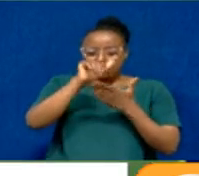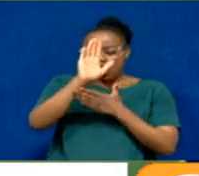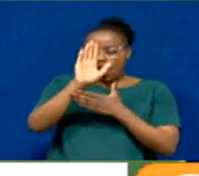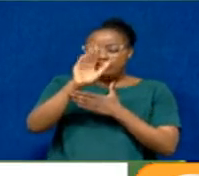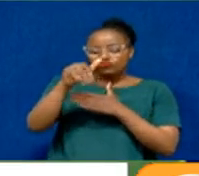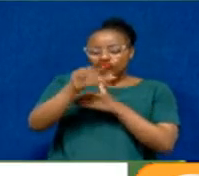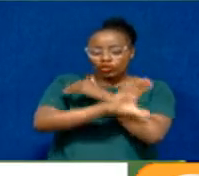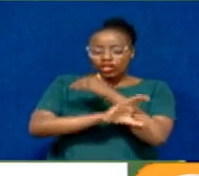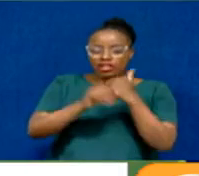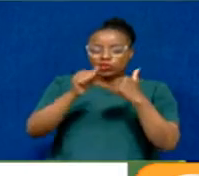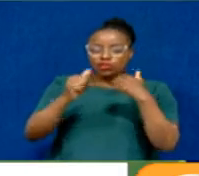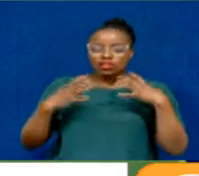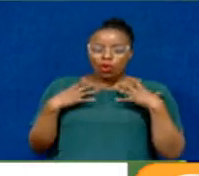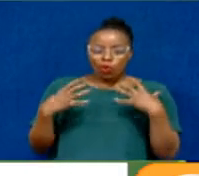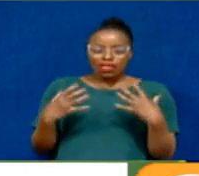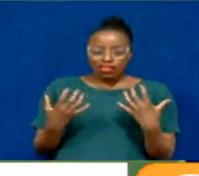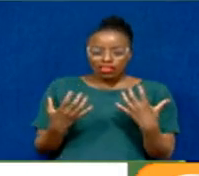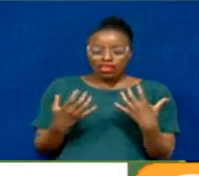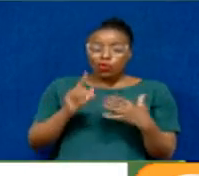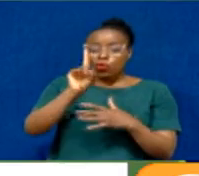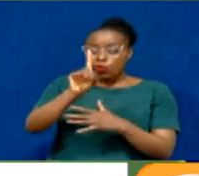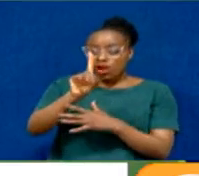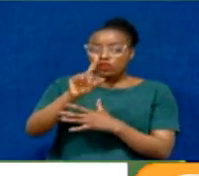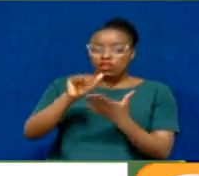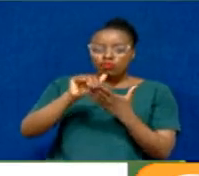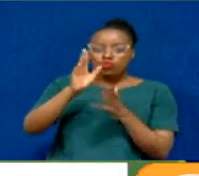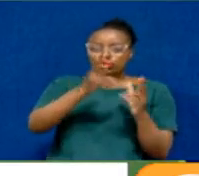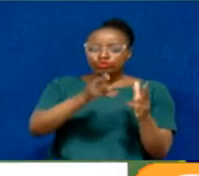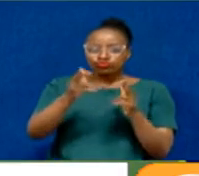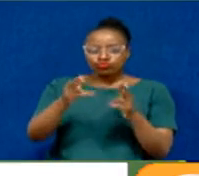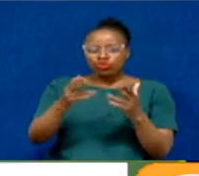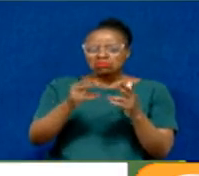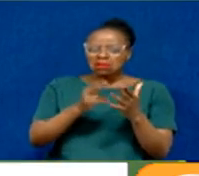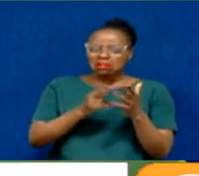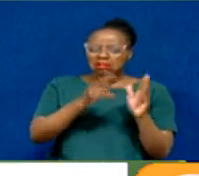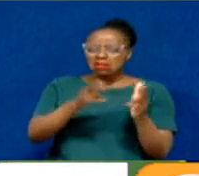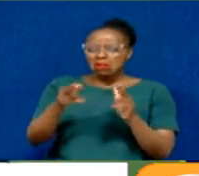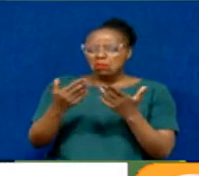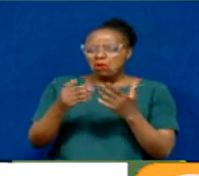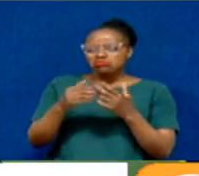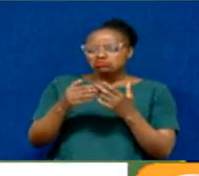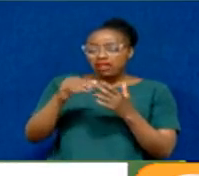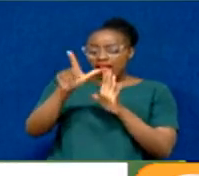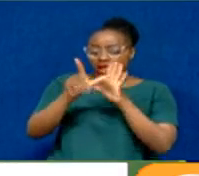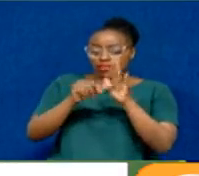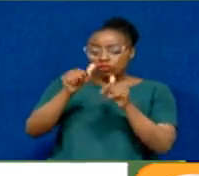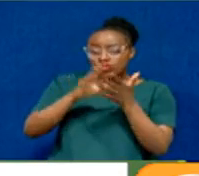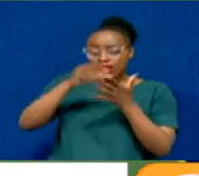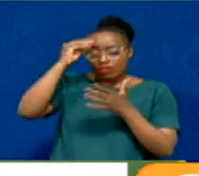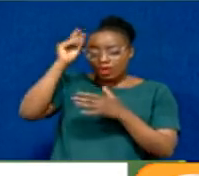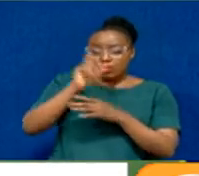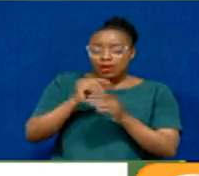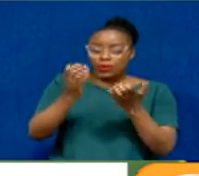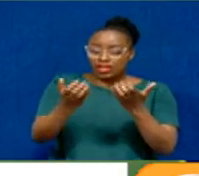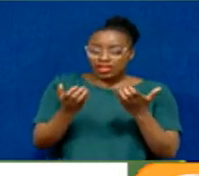high-income countries. One of the most obvious lessons of the pandemic, therefore, is the